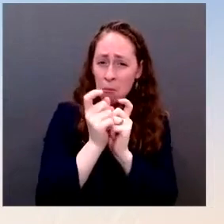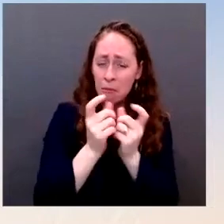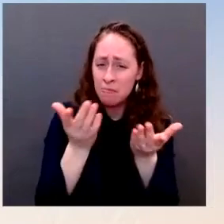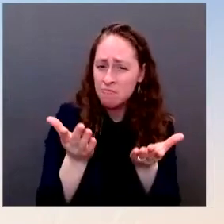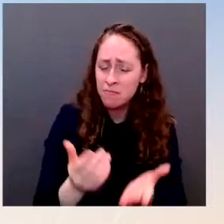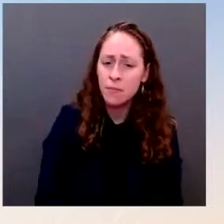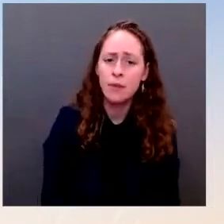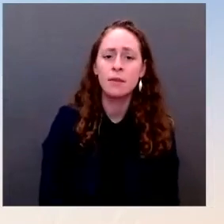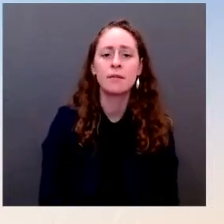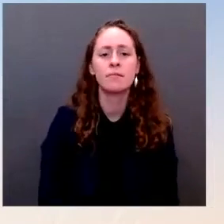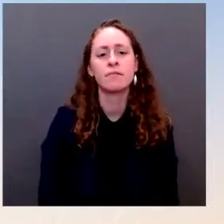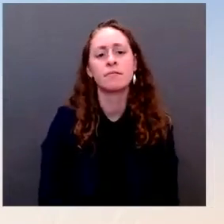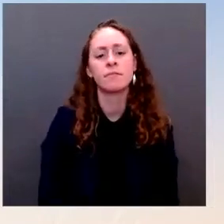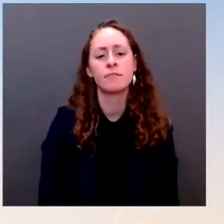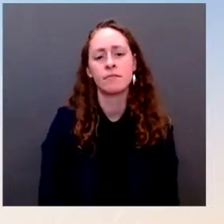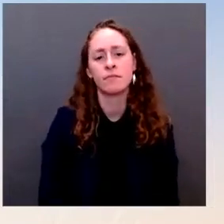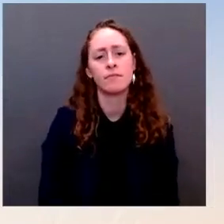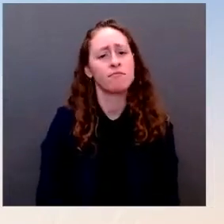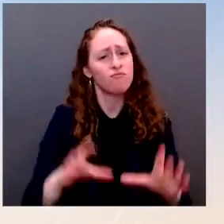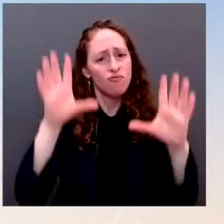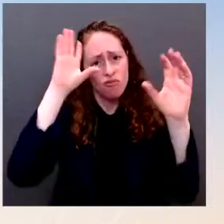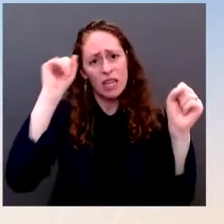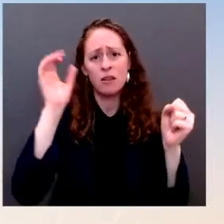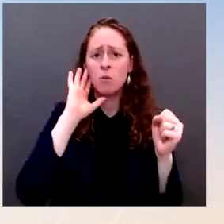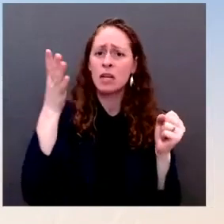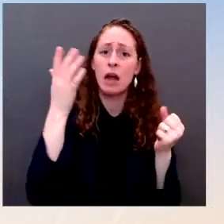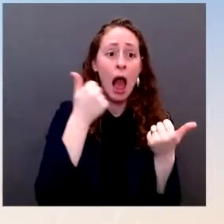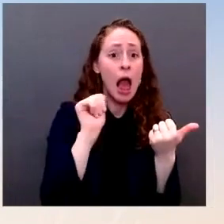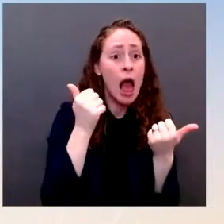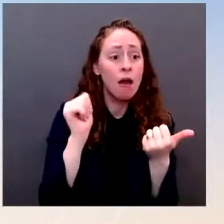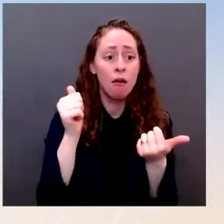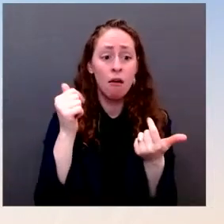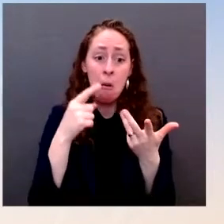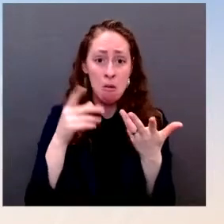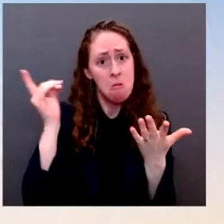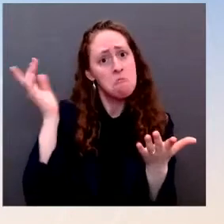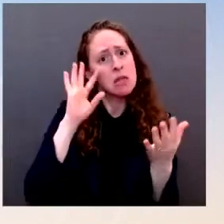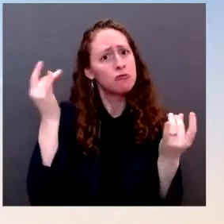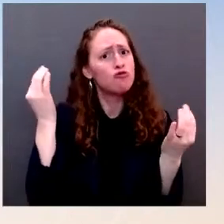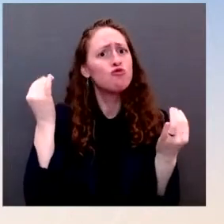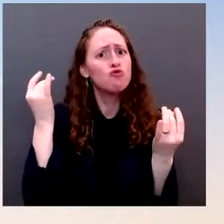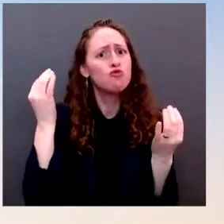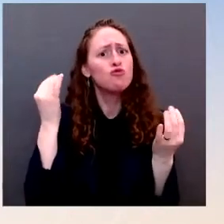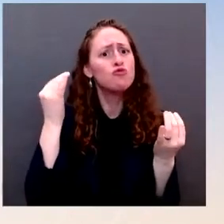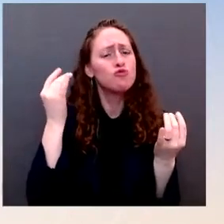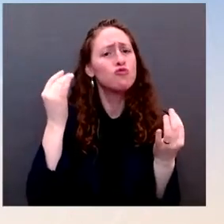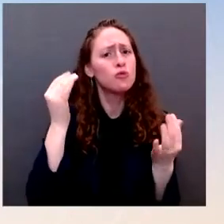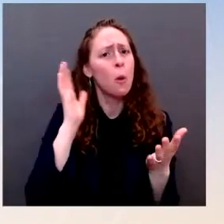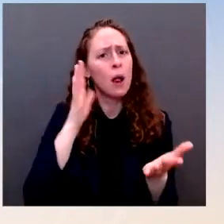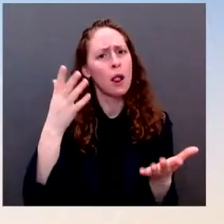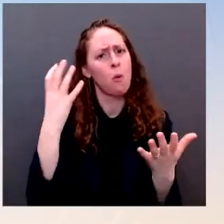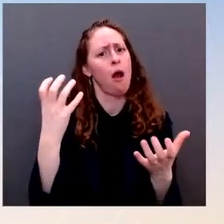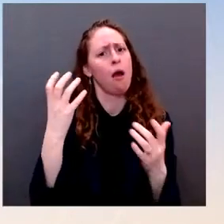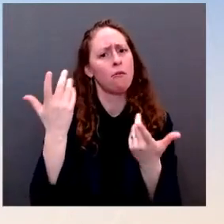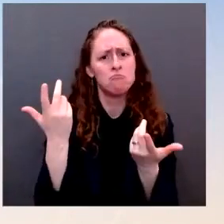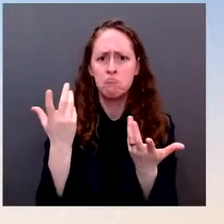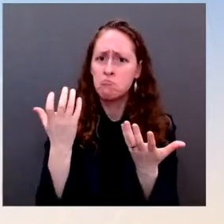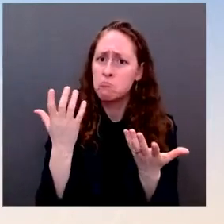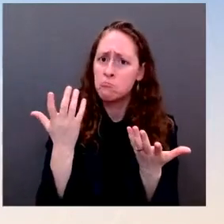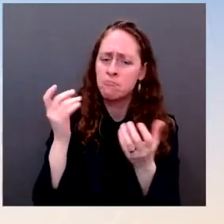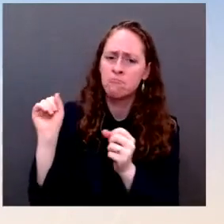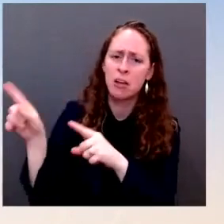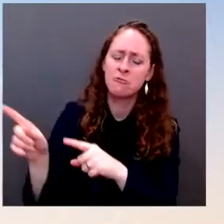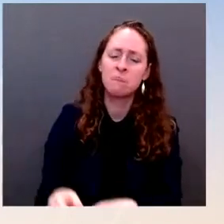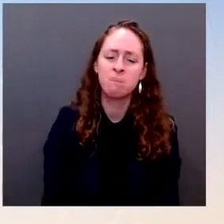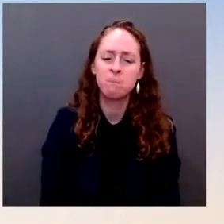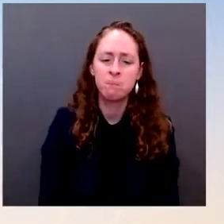prices for the American people. And then real quick on the Johns Hopkins study on the lockdowns. It was this meta-analysis that came out of several